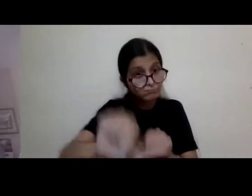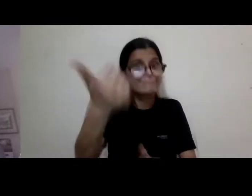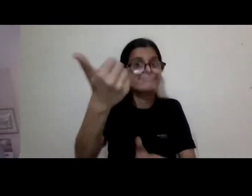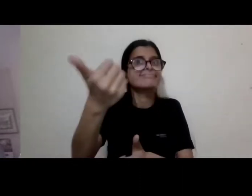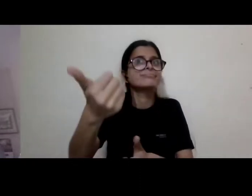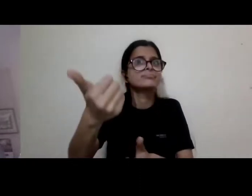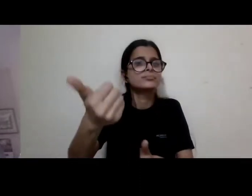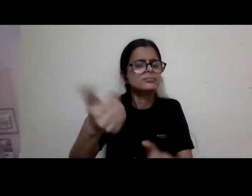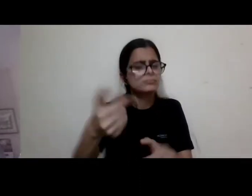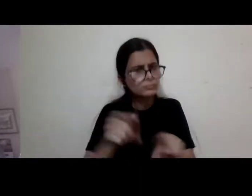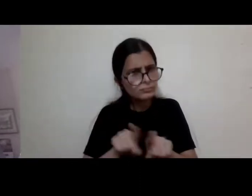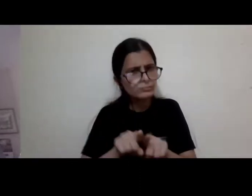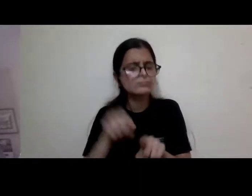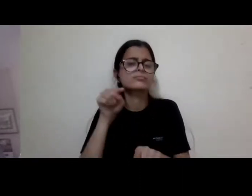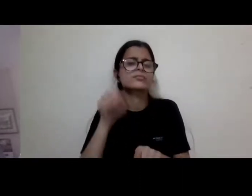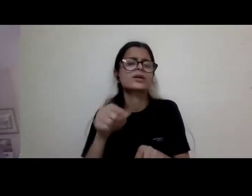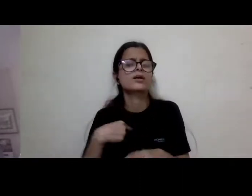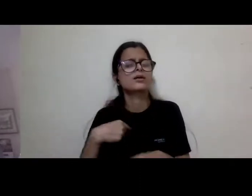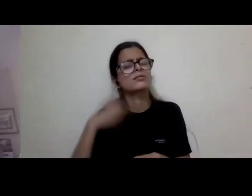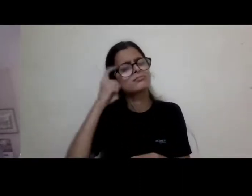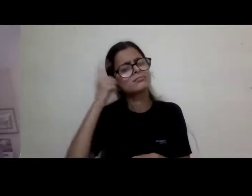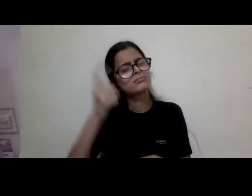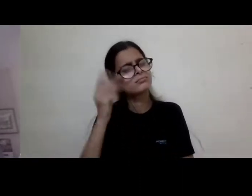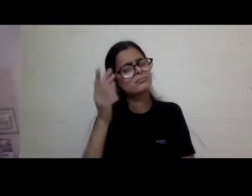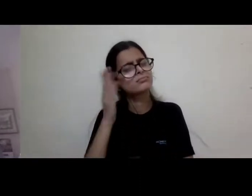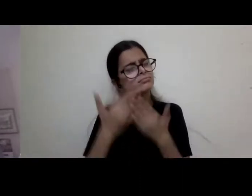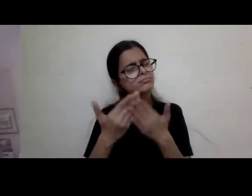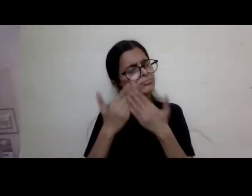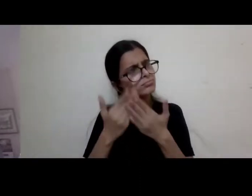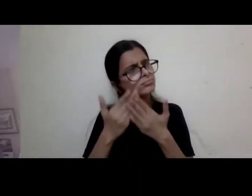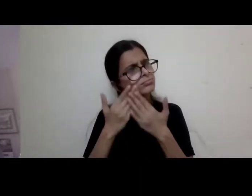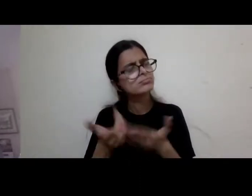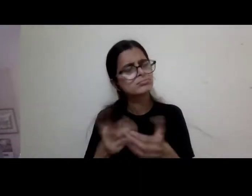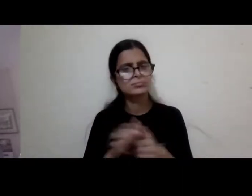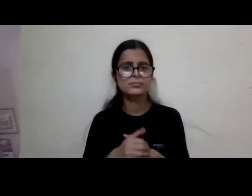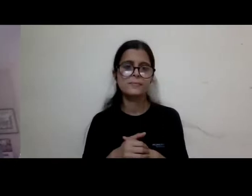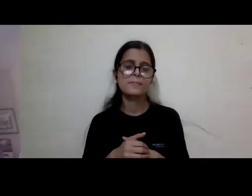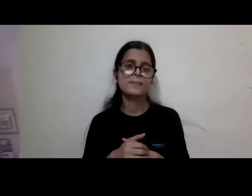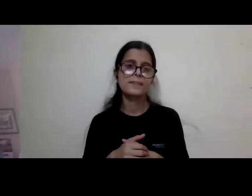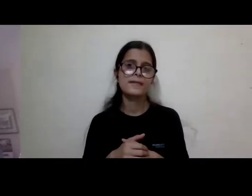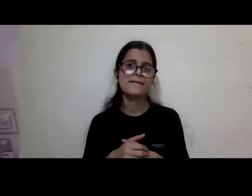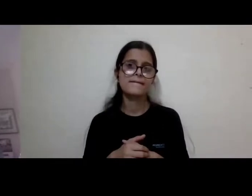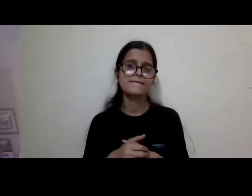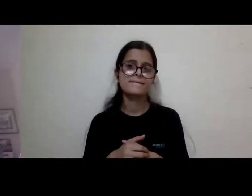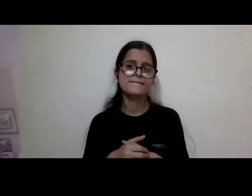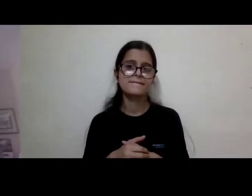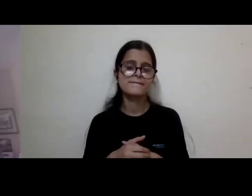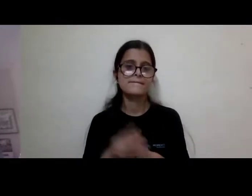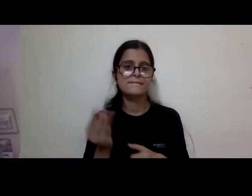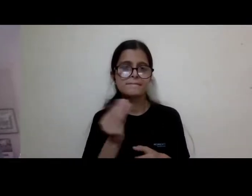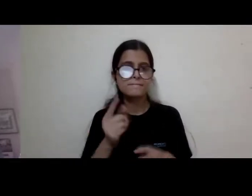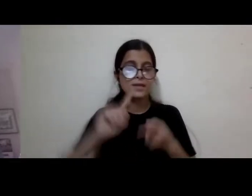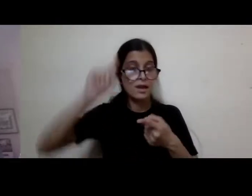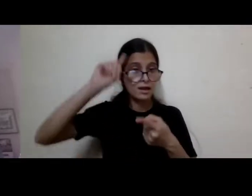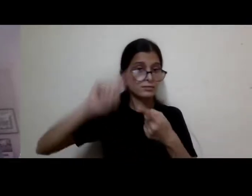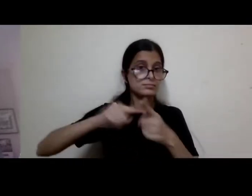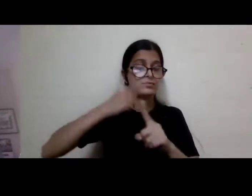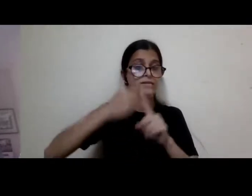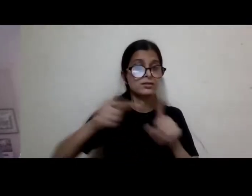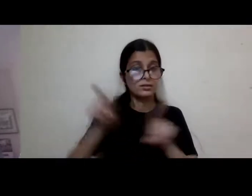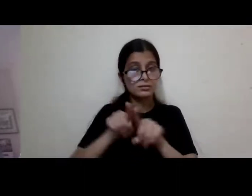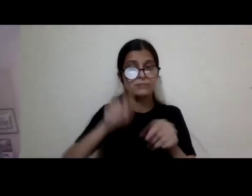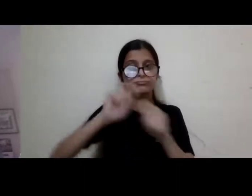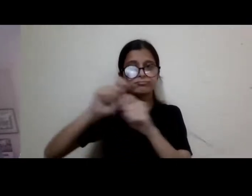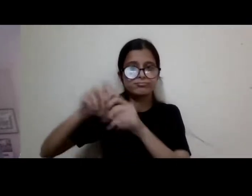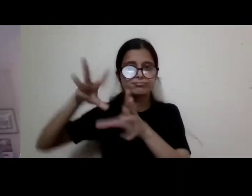uh, I once saw a study that, that, that analyzed like, um, experts in fields about their ability to predict